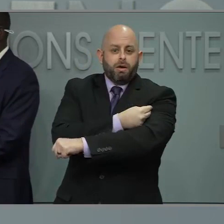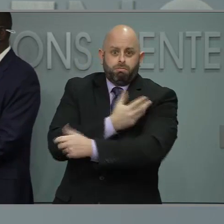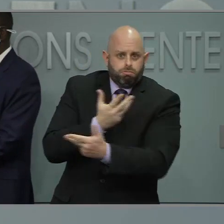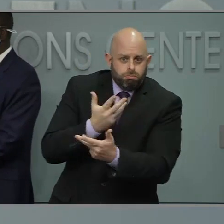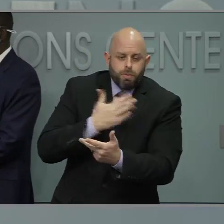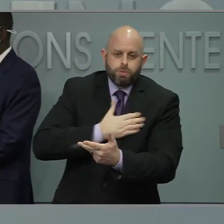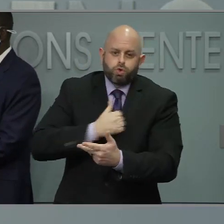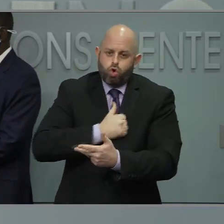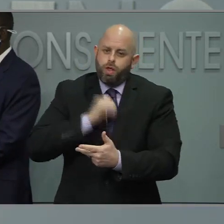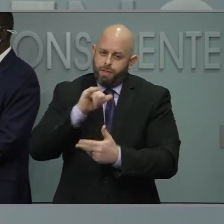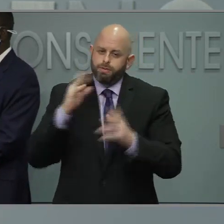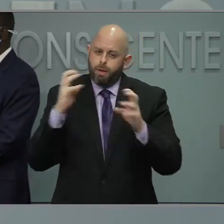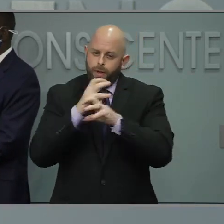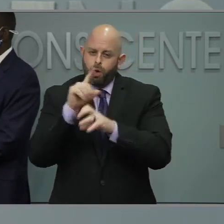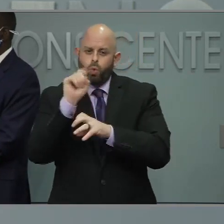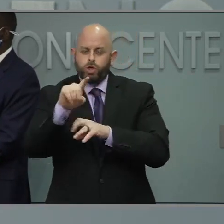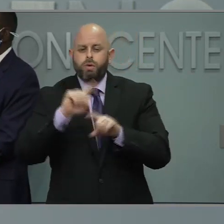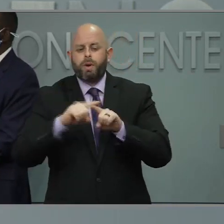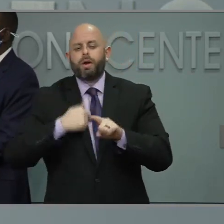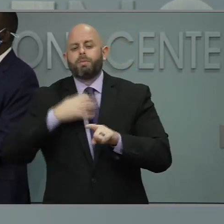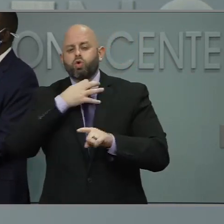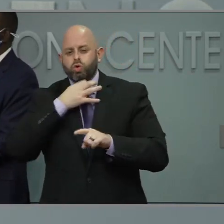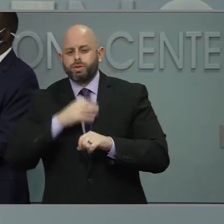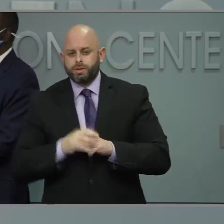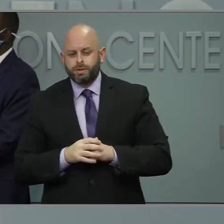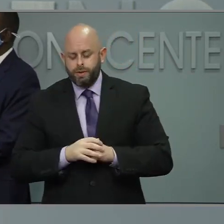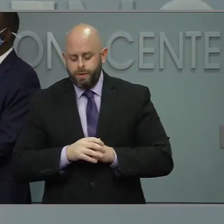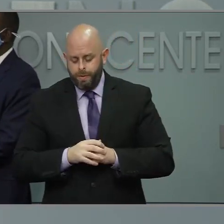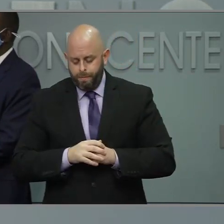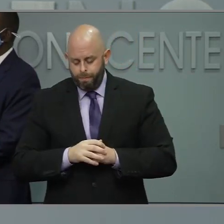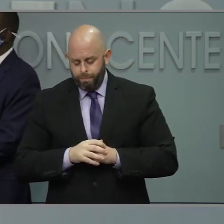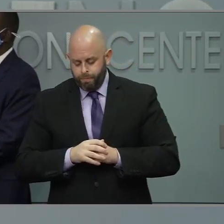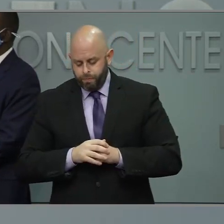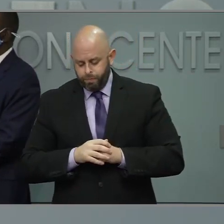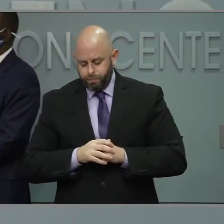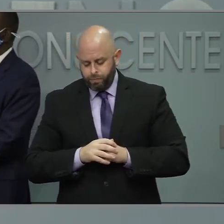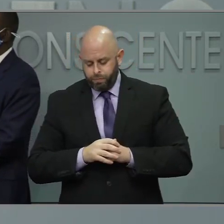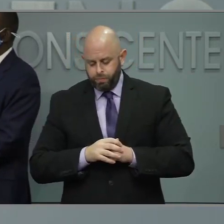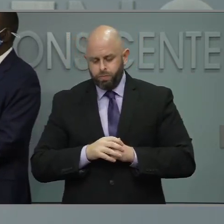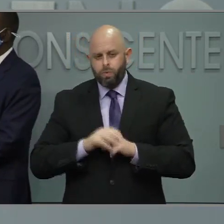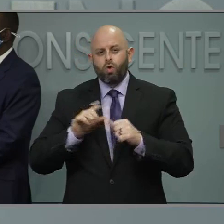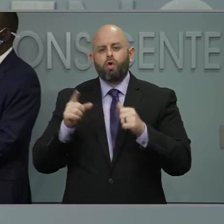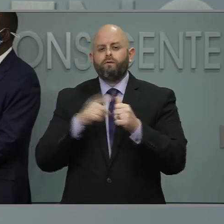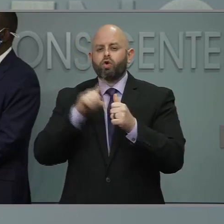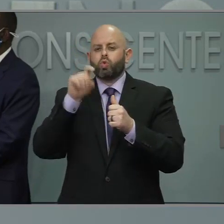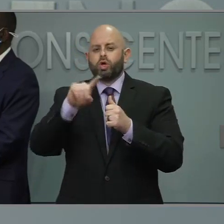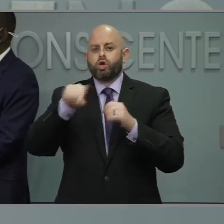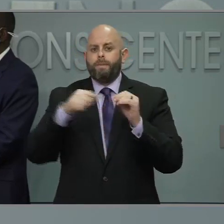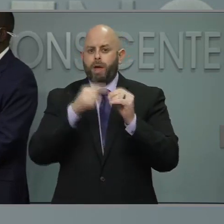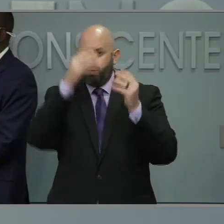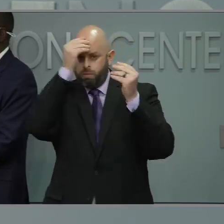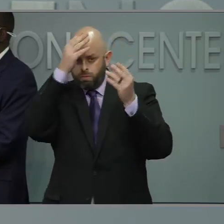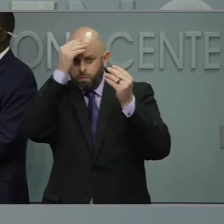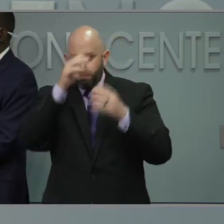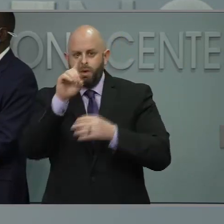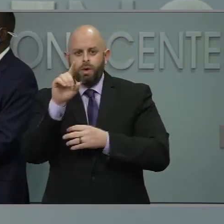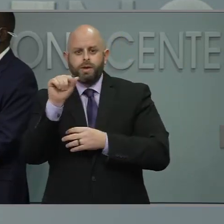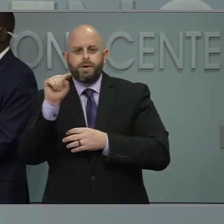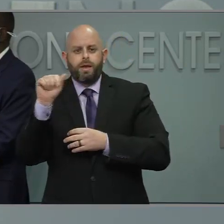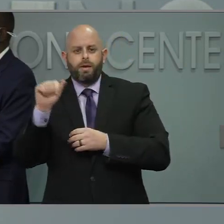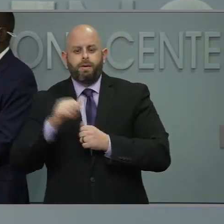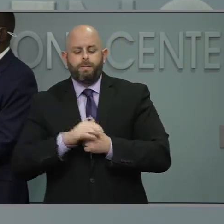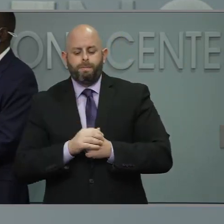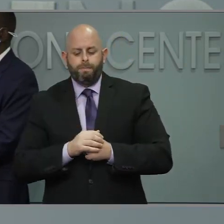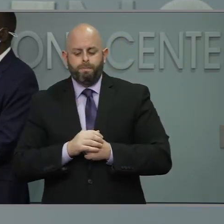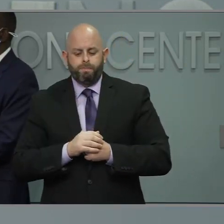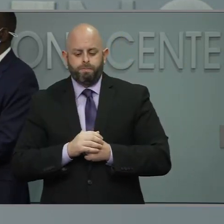out there, but I was just curious about the state of things. So, Brian, let me do your first question on the data, and I have to go back and understand whether that was